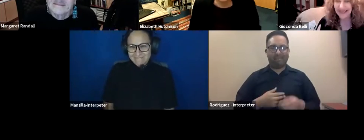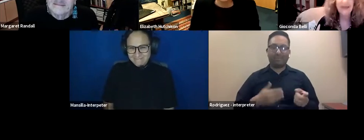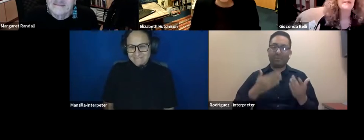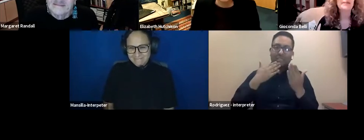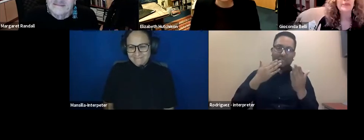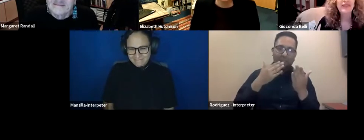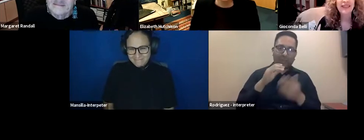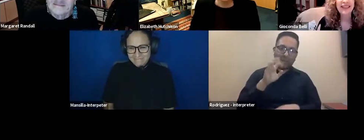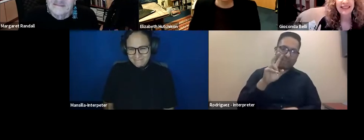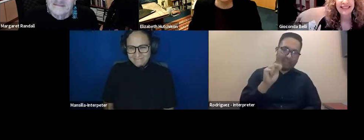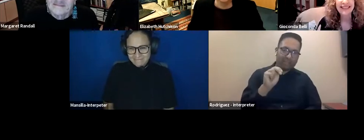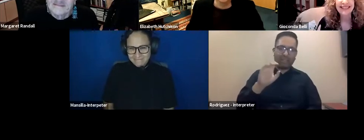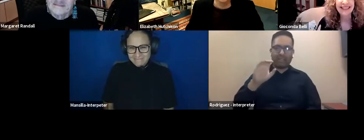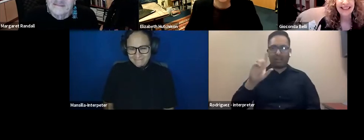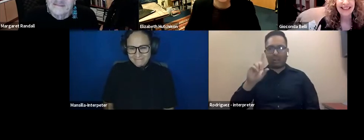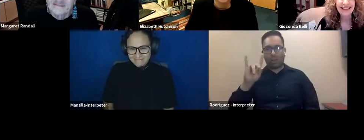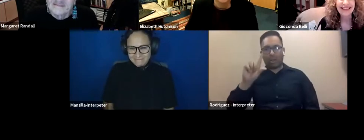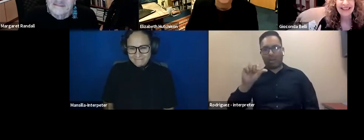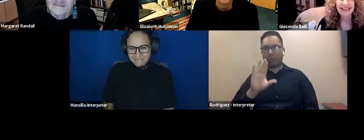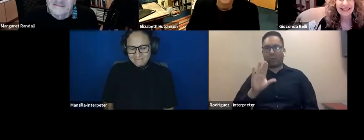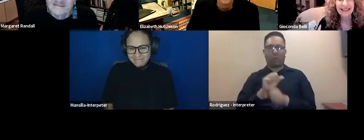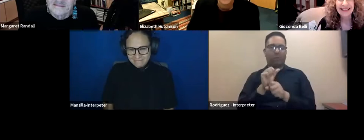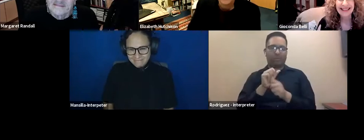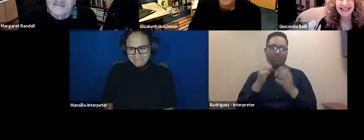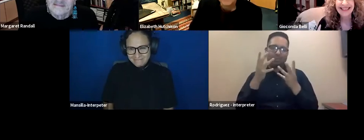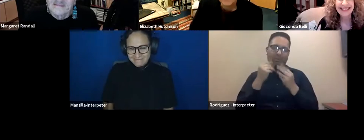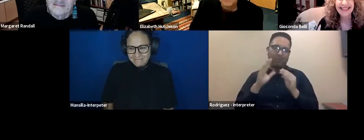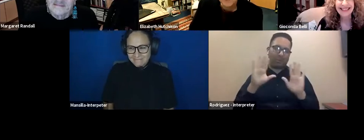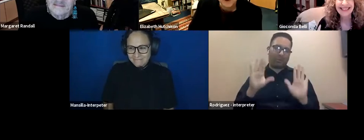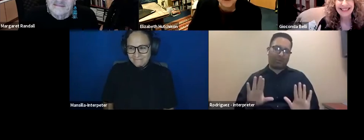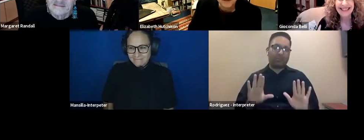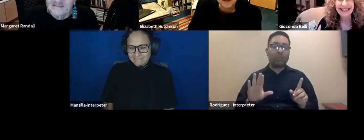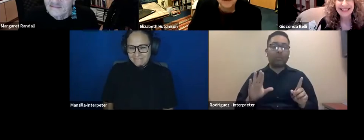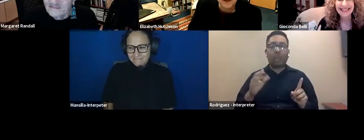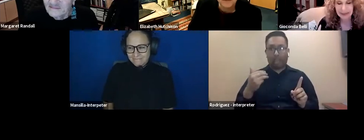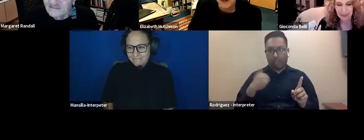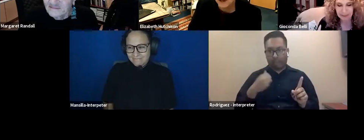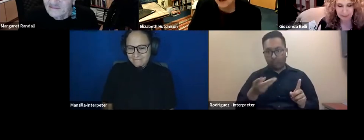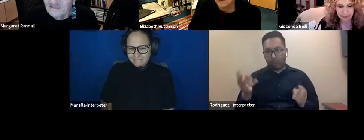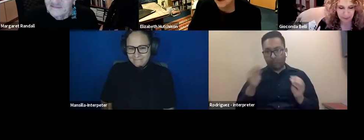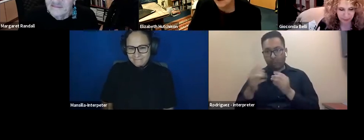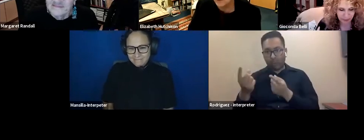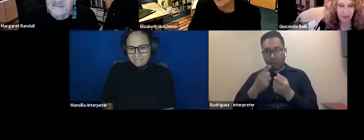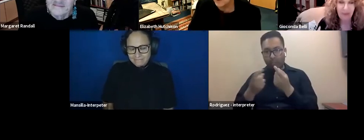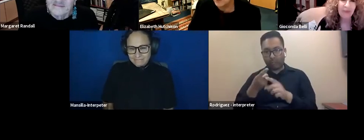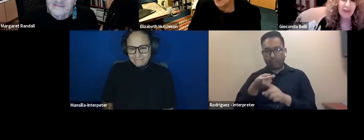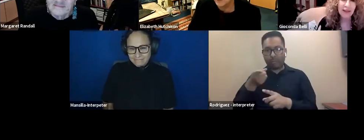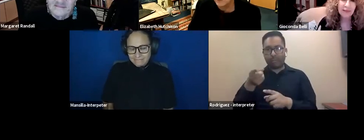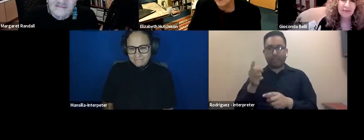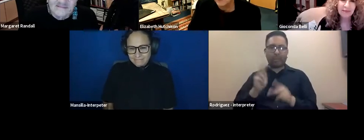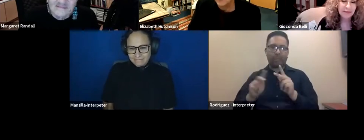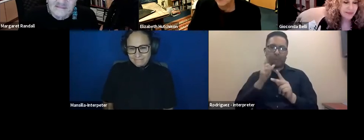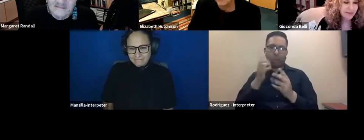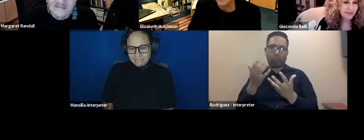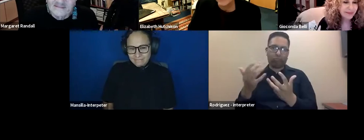Claudia. Really wonderful work. We do have a few more questions from folks watching.